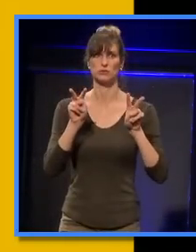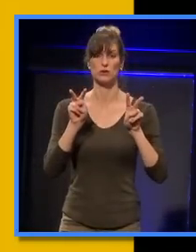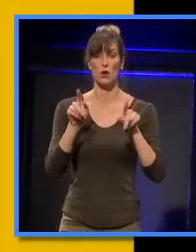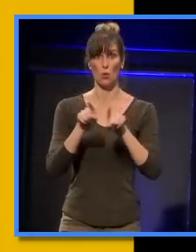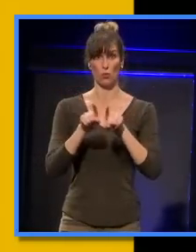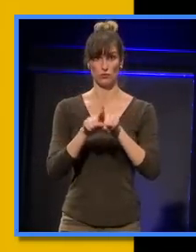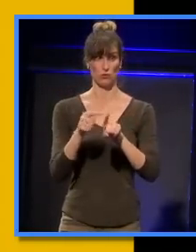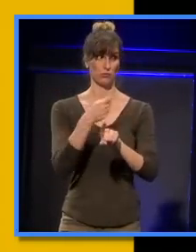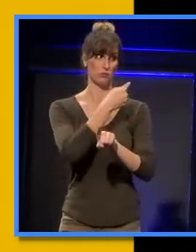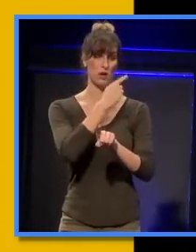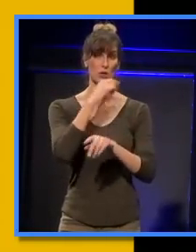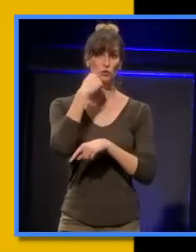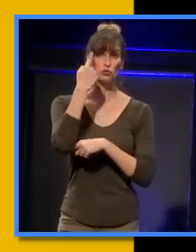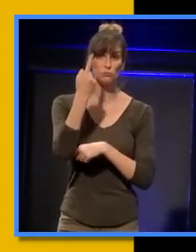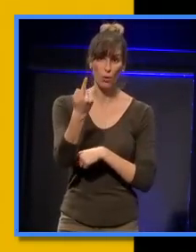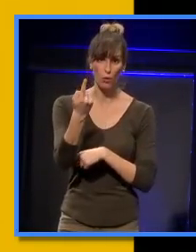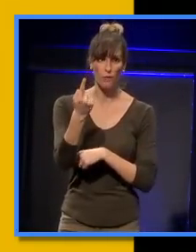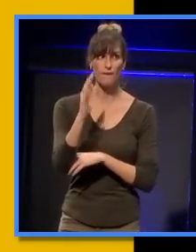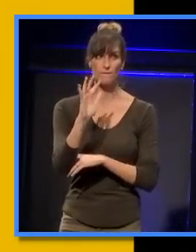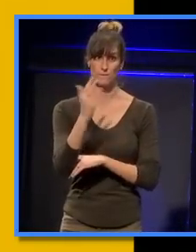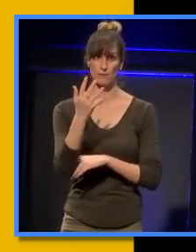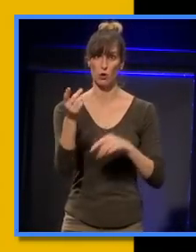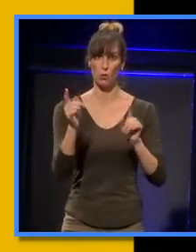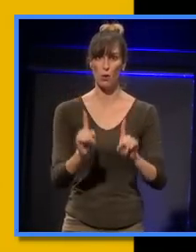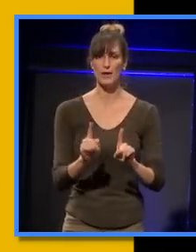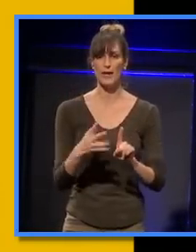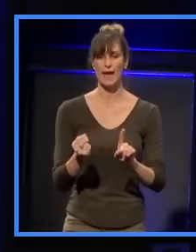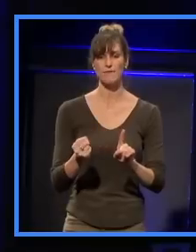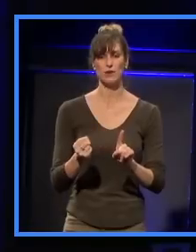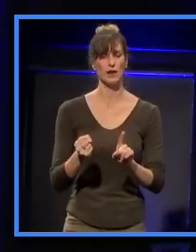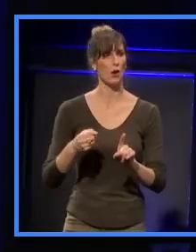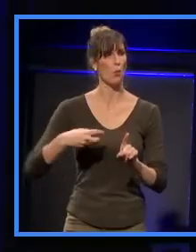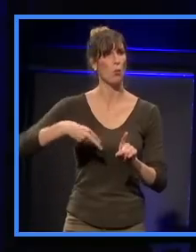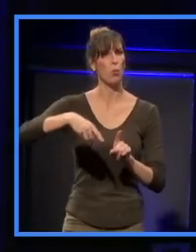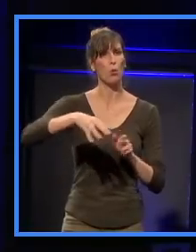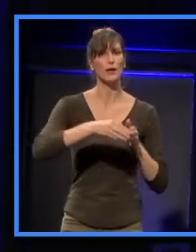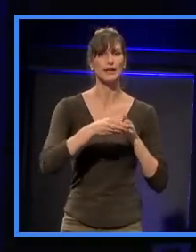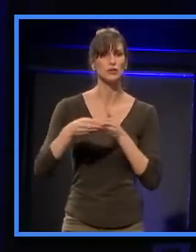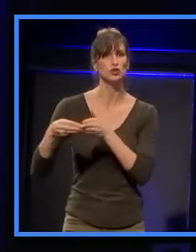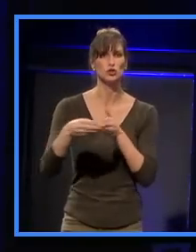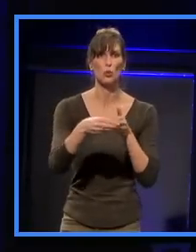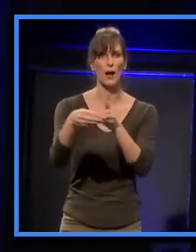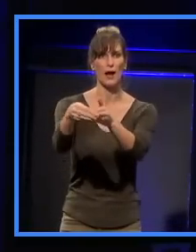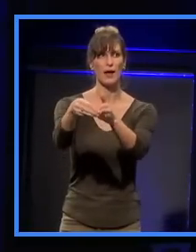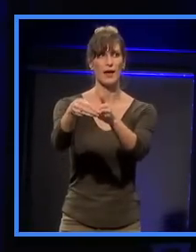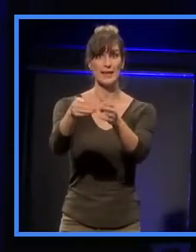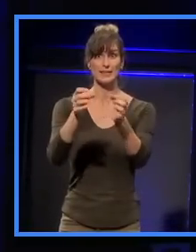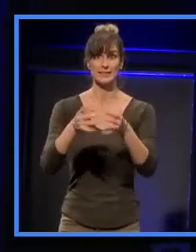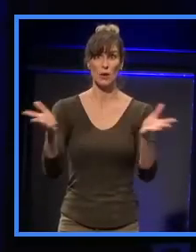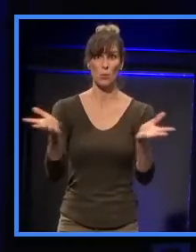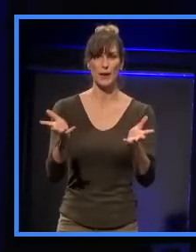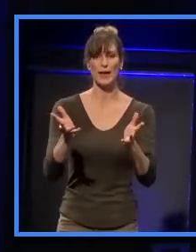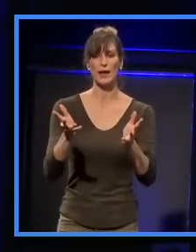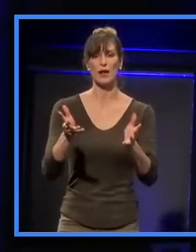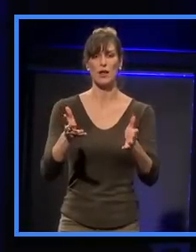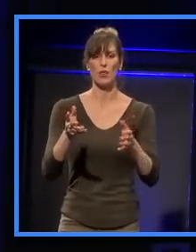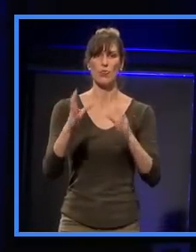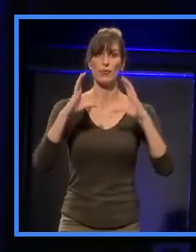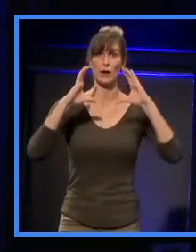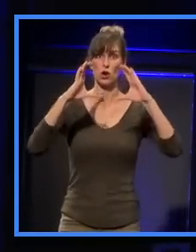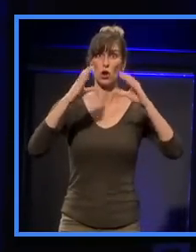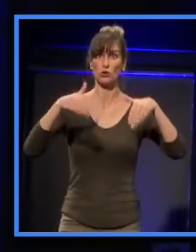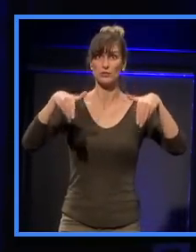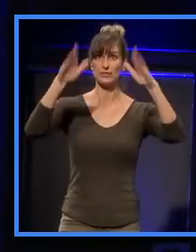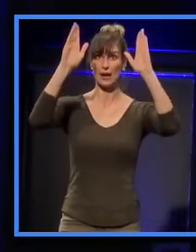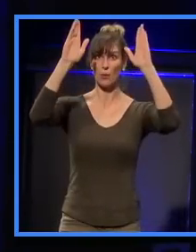tour tomorrow at 5pm under the clock tower. Is that right? Great. So 5pm tomorrow under the clock tower. That'll be the last of the